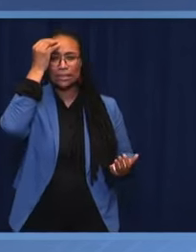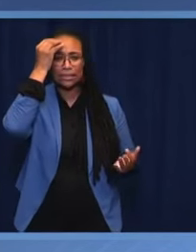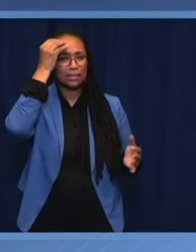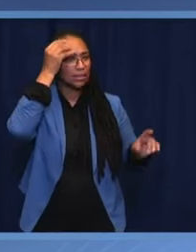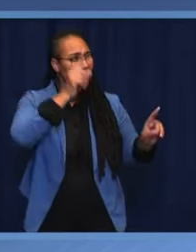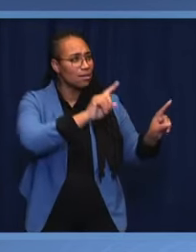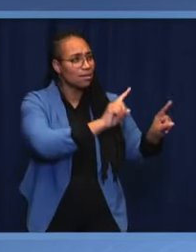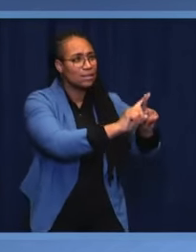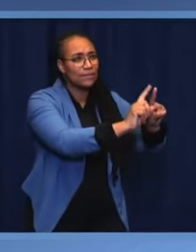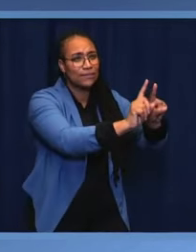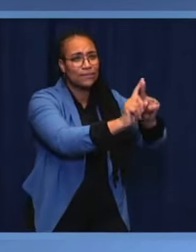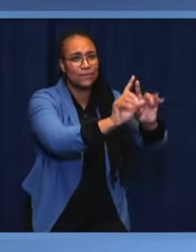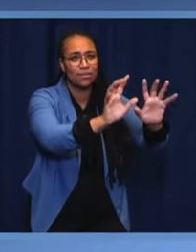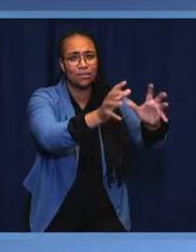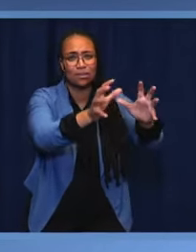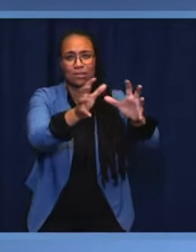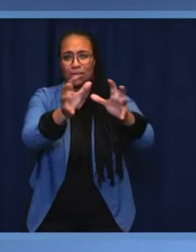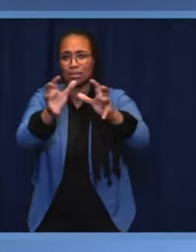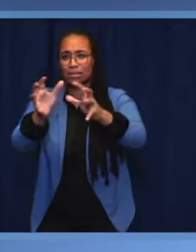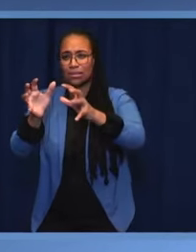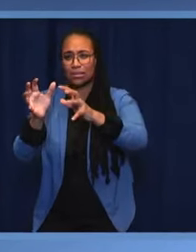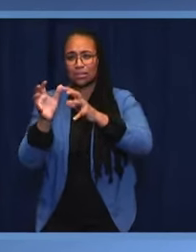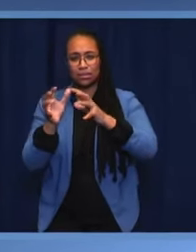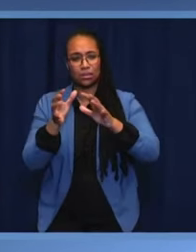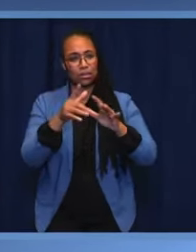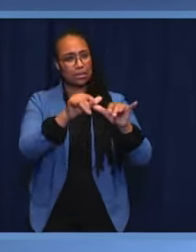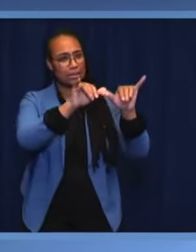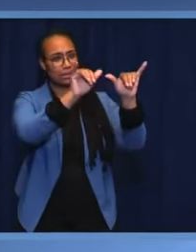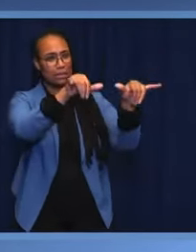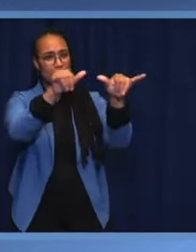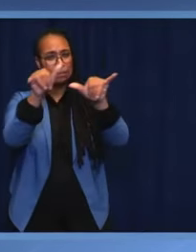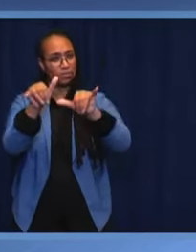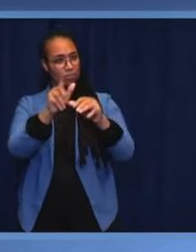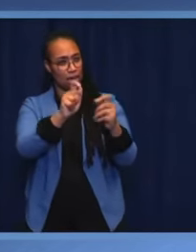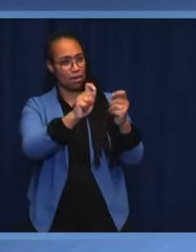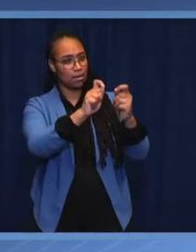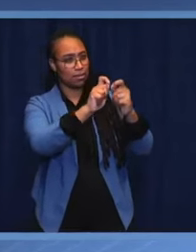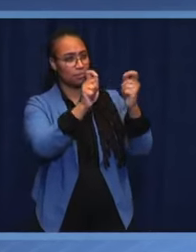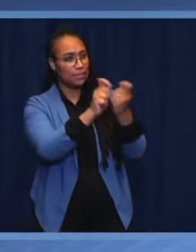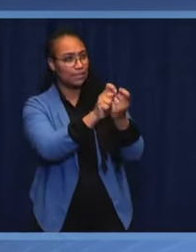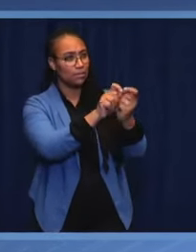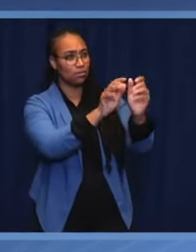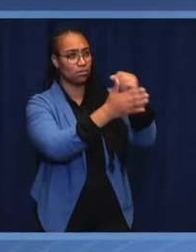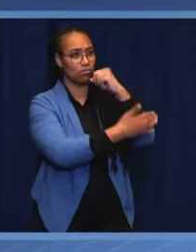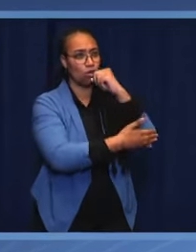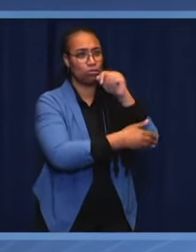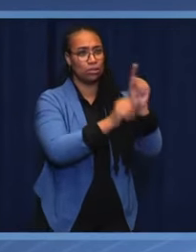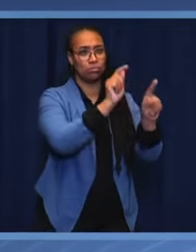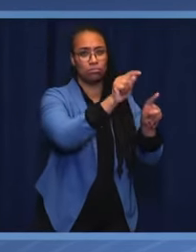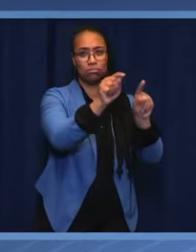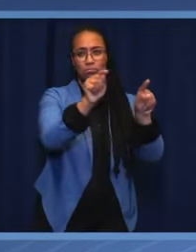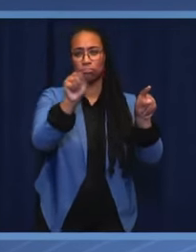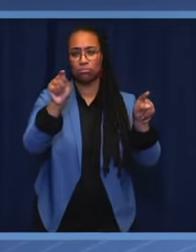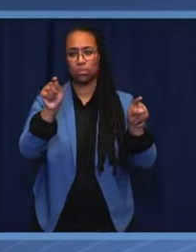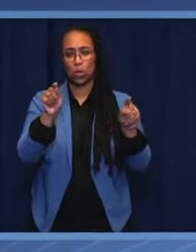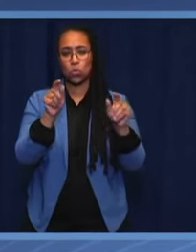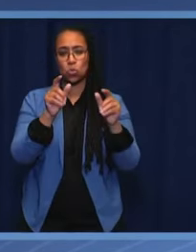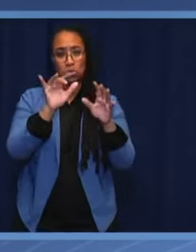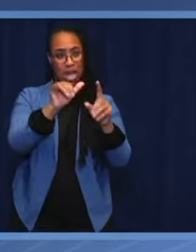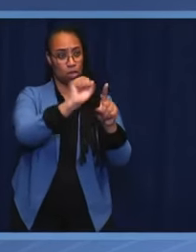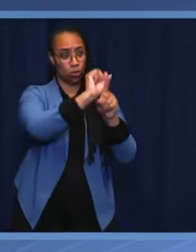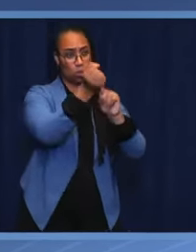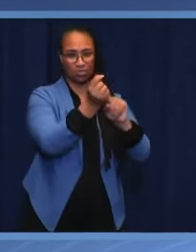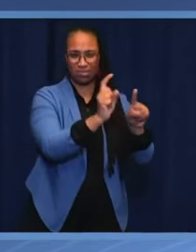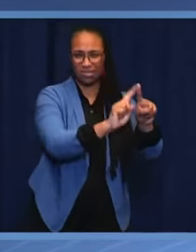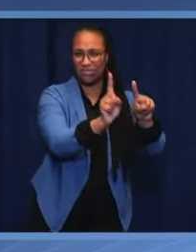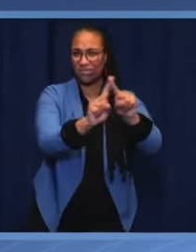democracy, according to the specific context of each country and the contingent circumstances. These different modalities, while they